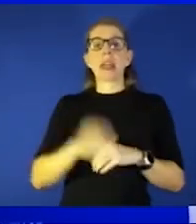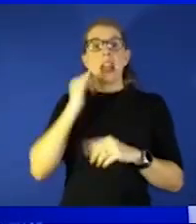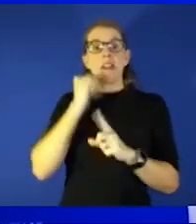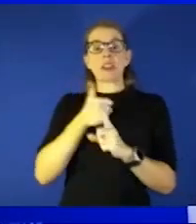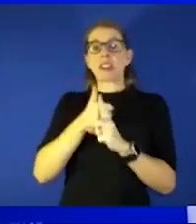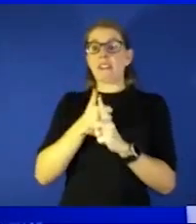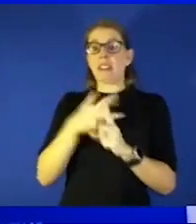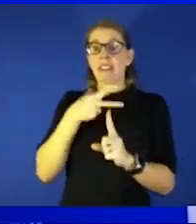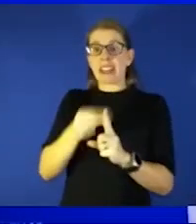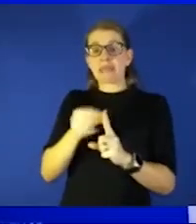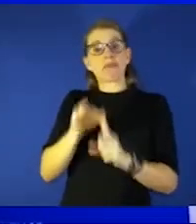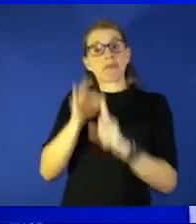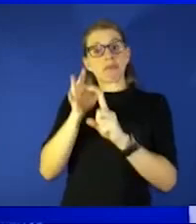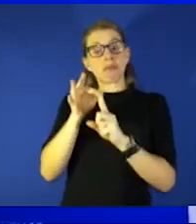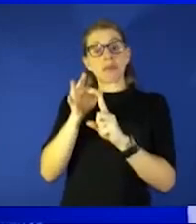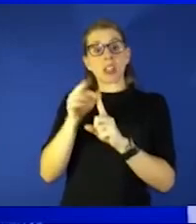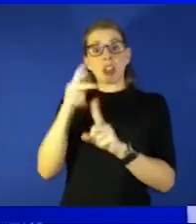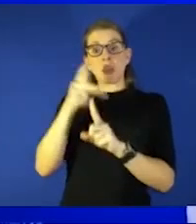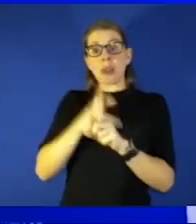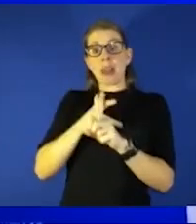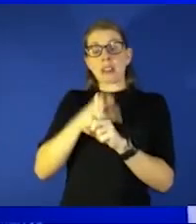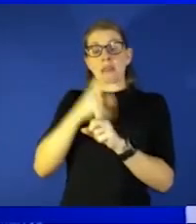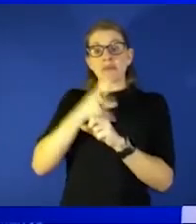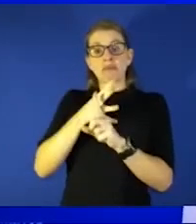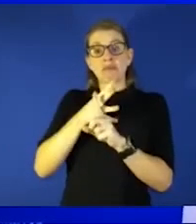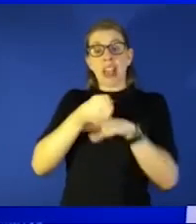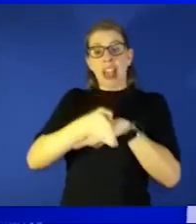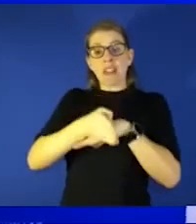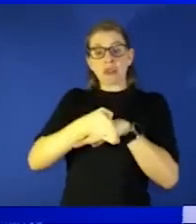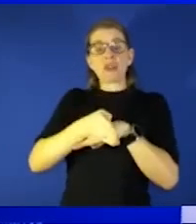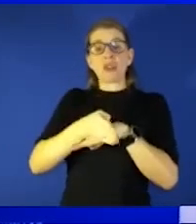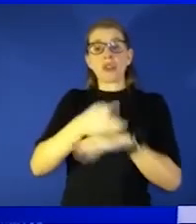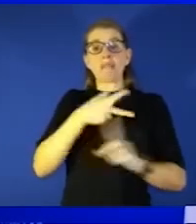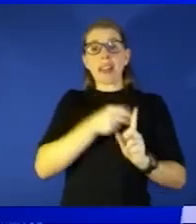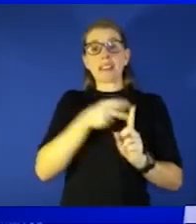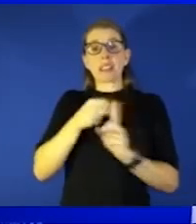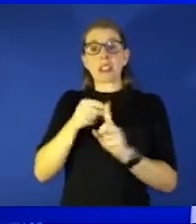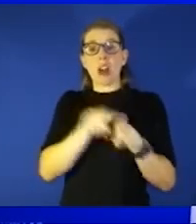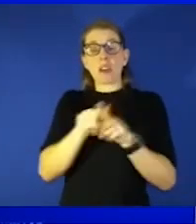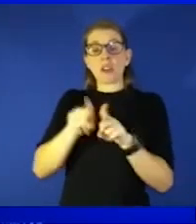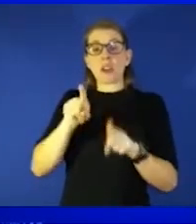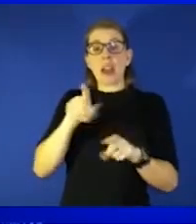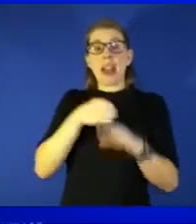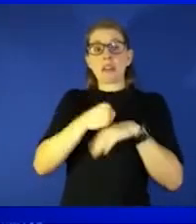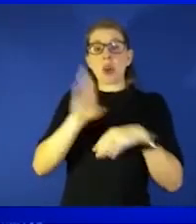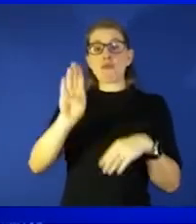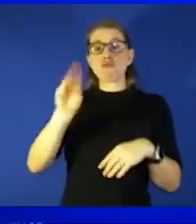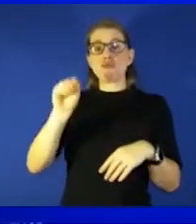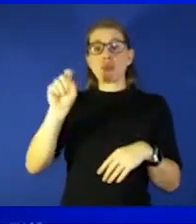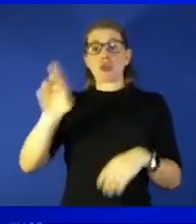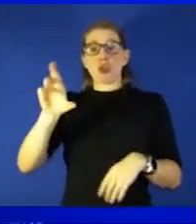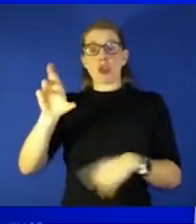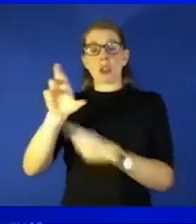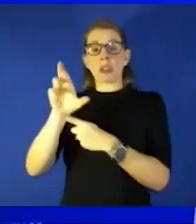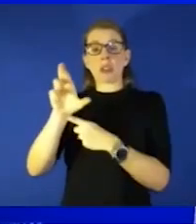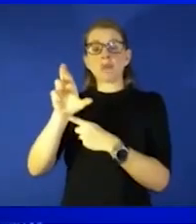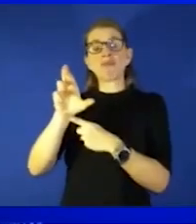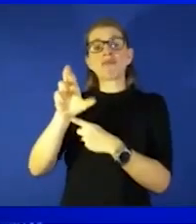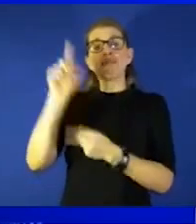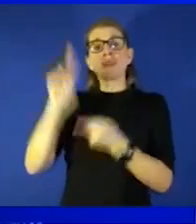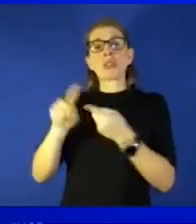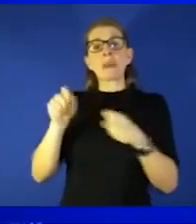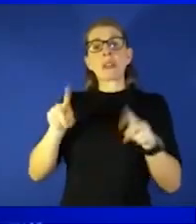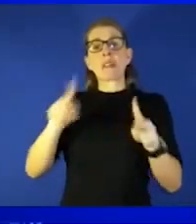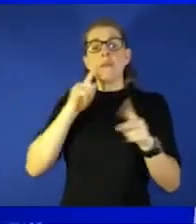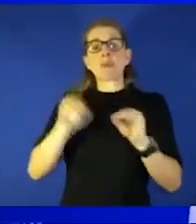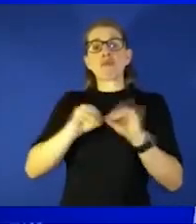within those first three months after the the vaccine doses and after the booster you probably have a reduced chance of transmitting it but nothing is